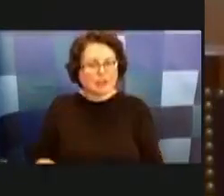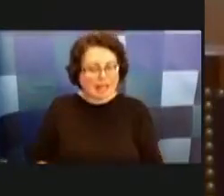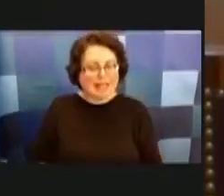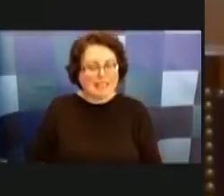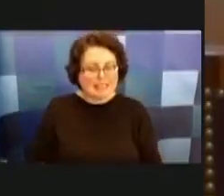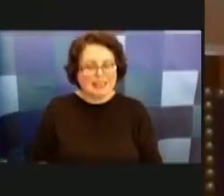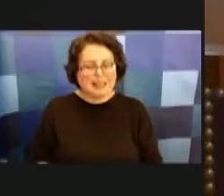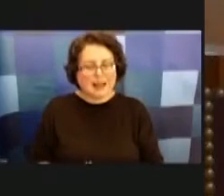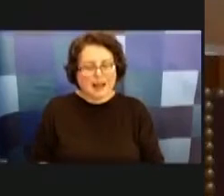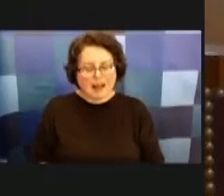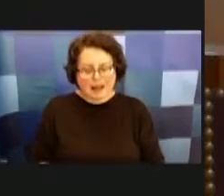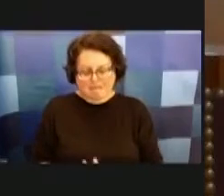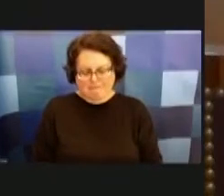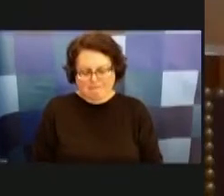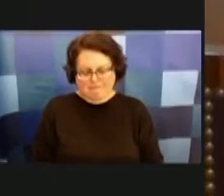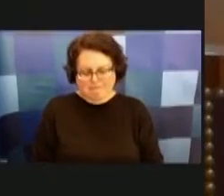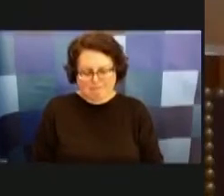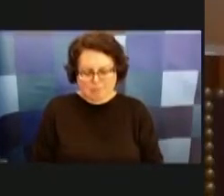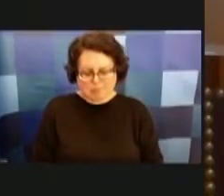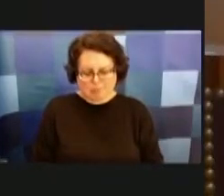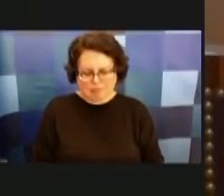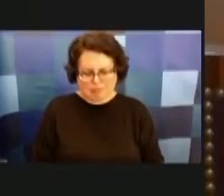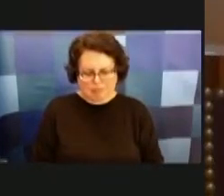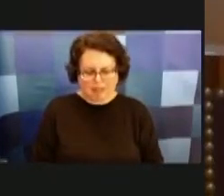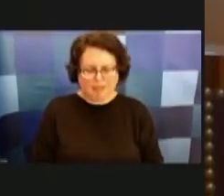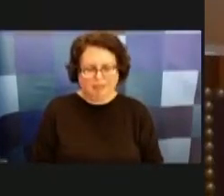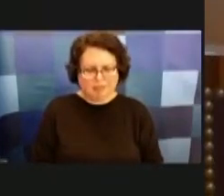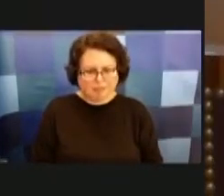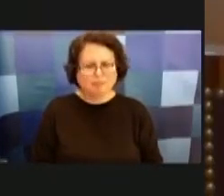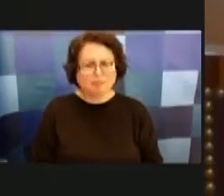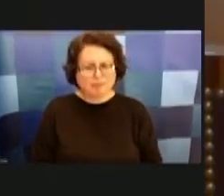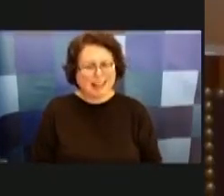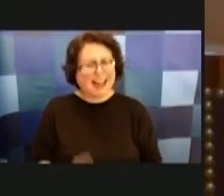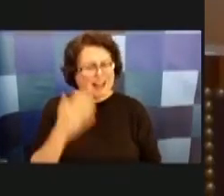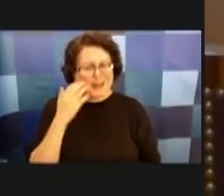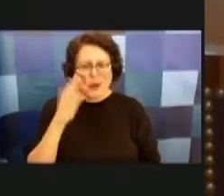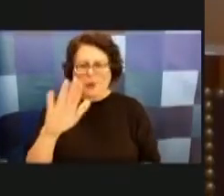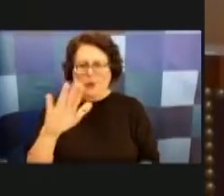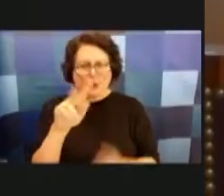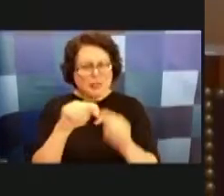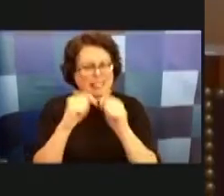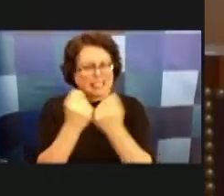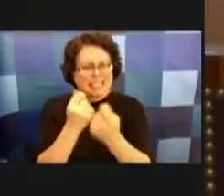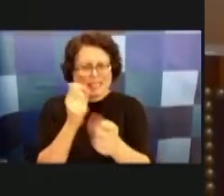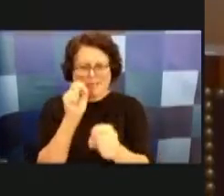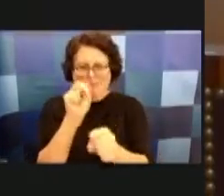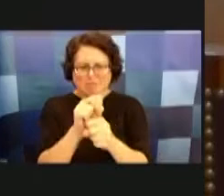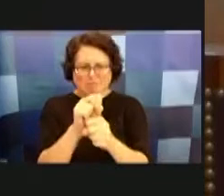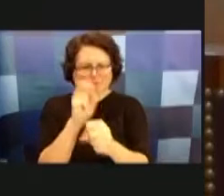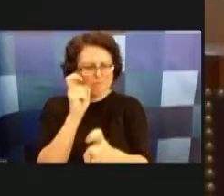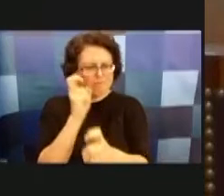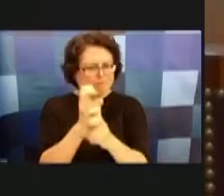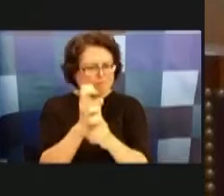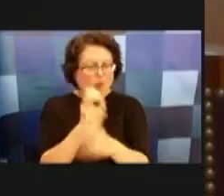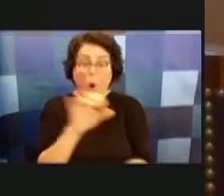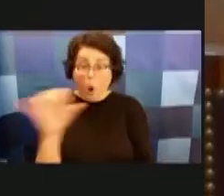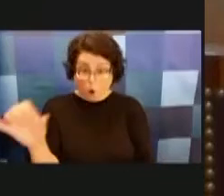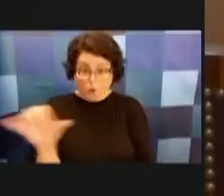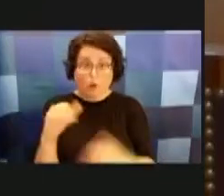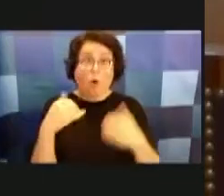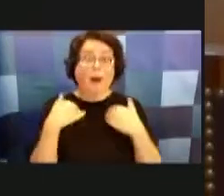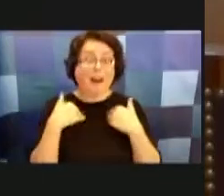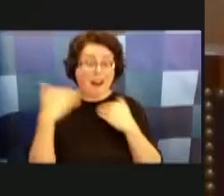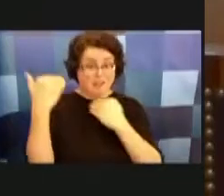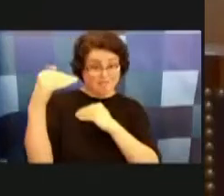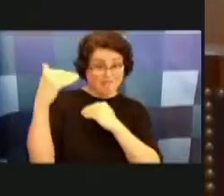all of the um the hard work that your team does but also the the constraints are we in a